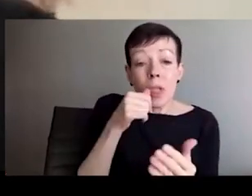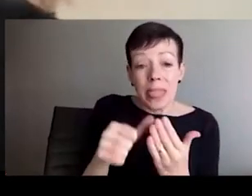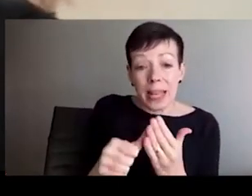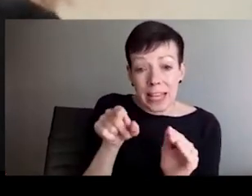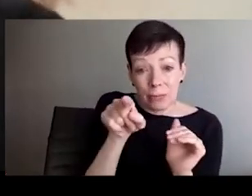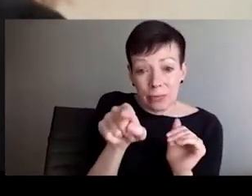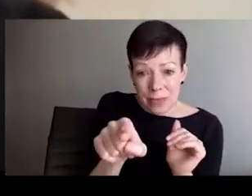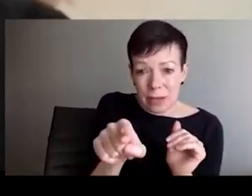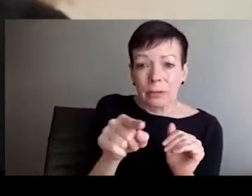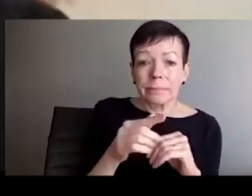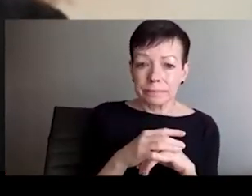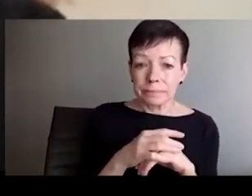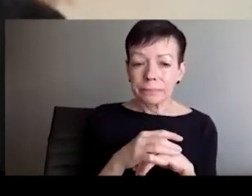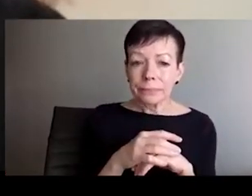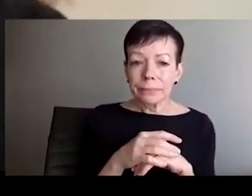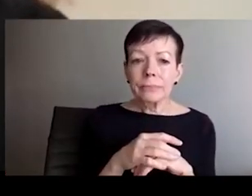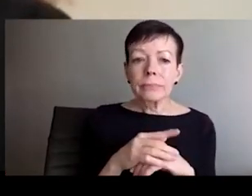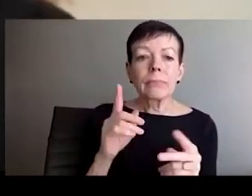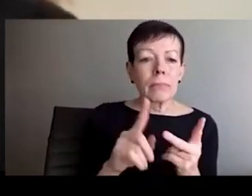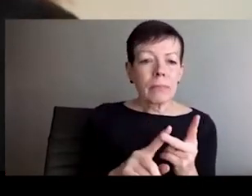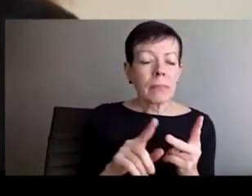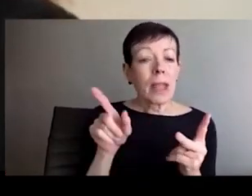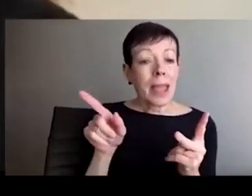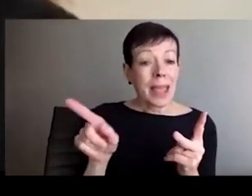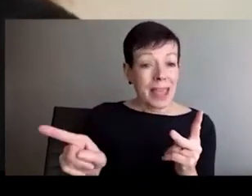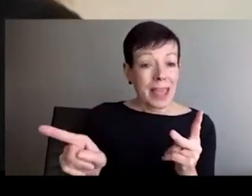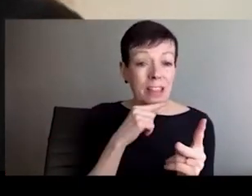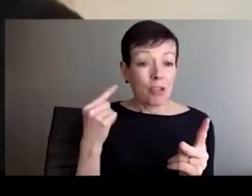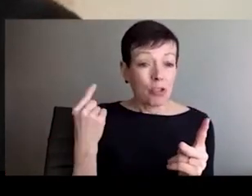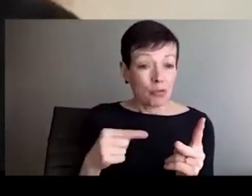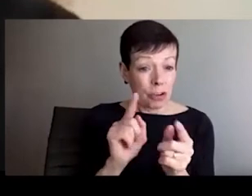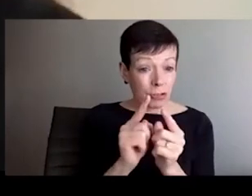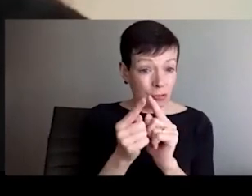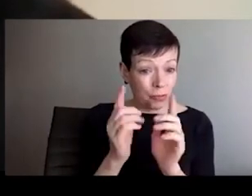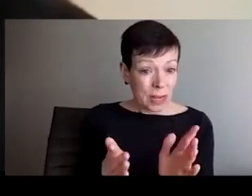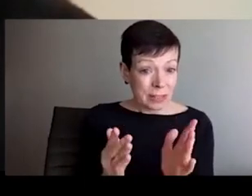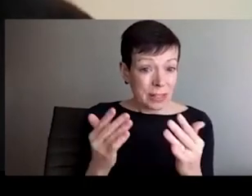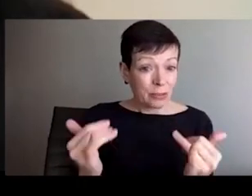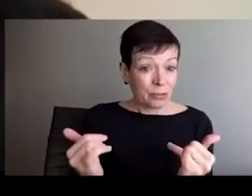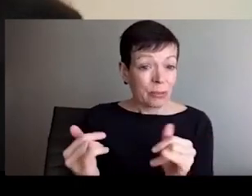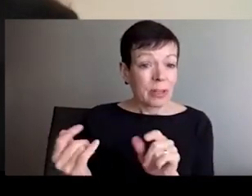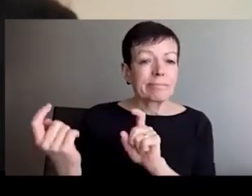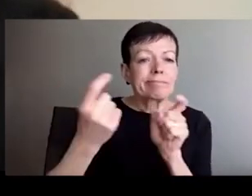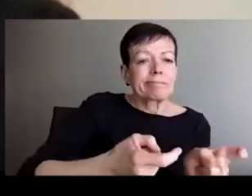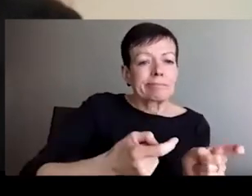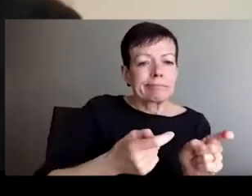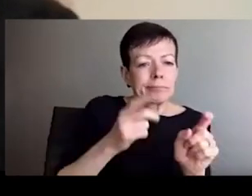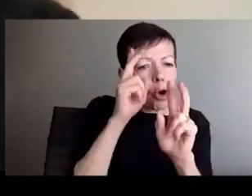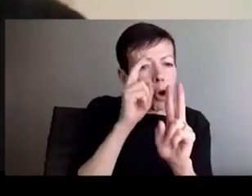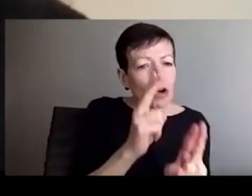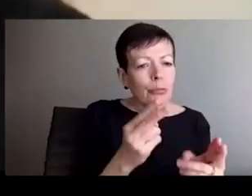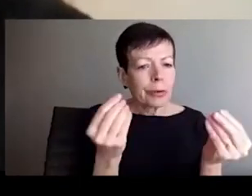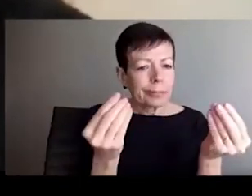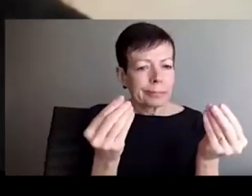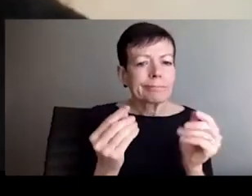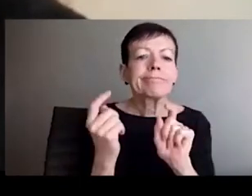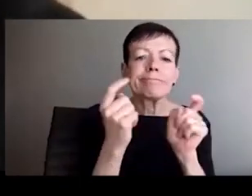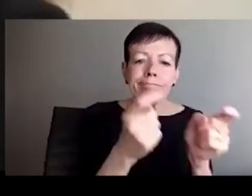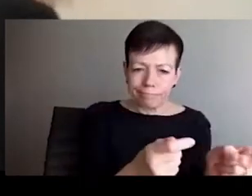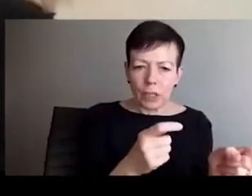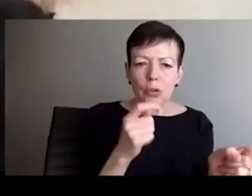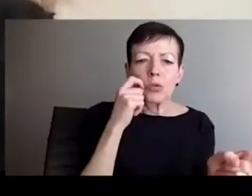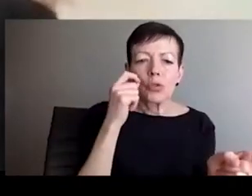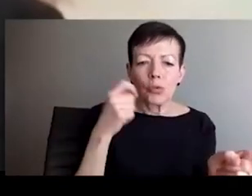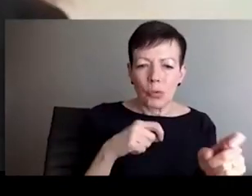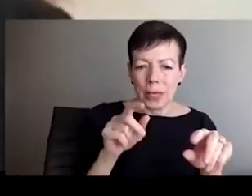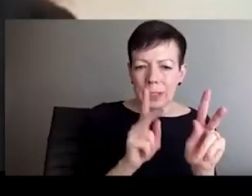the artists from Russia, involved in efforts against Russia's war in Ukraine, who is invited to participate in today's teaching